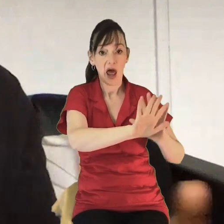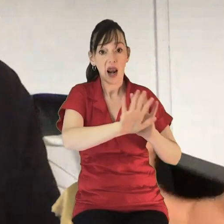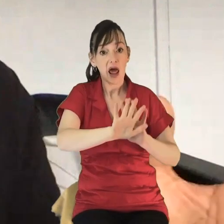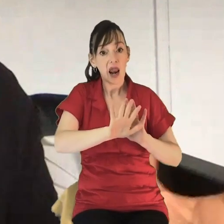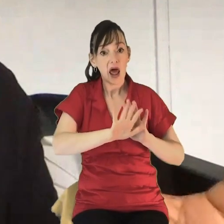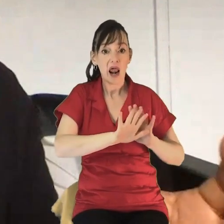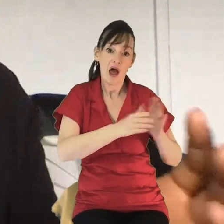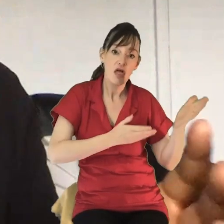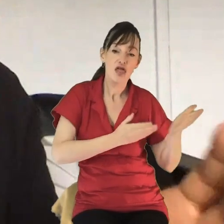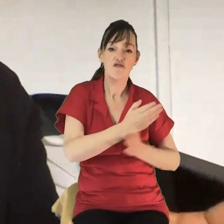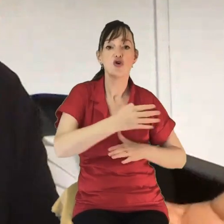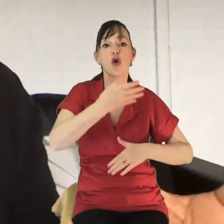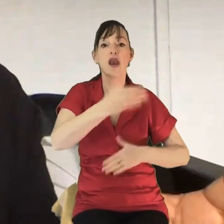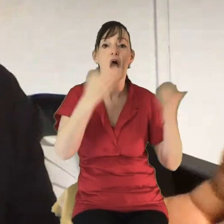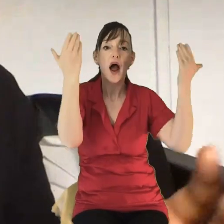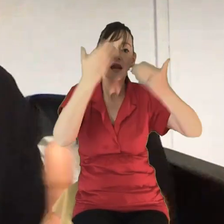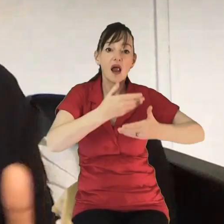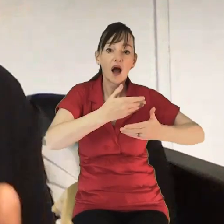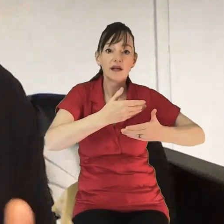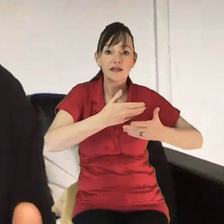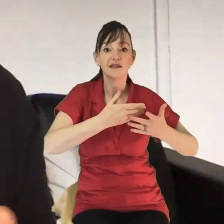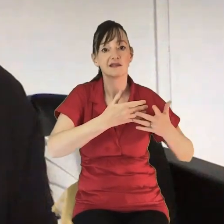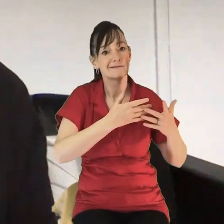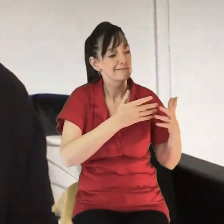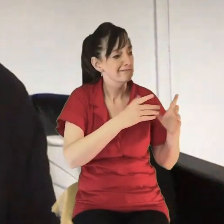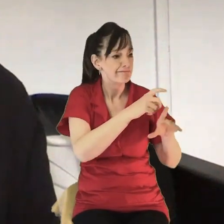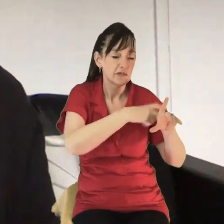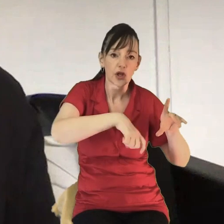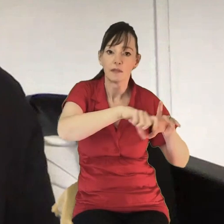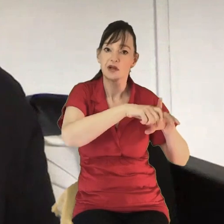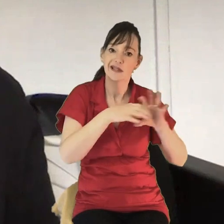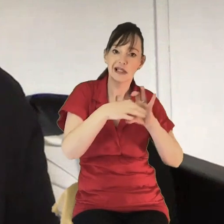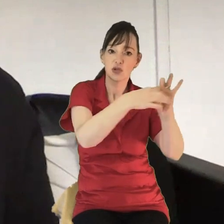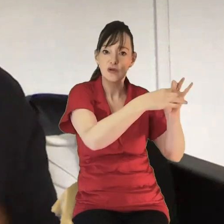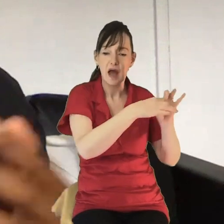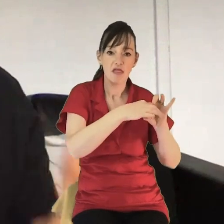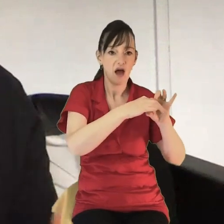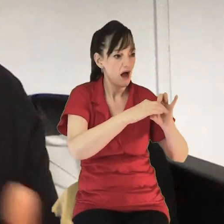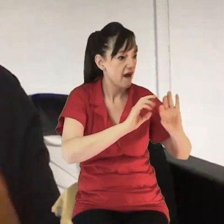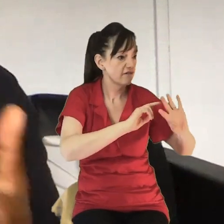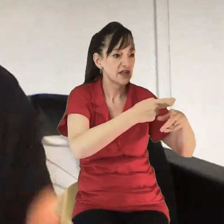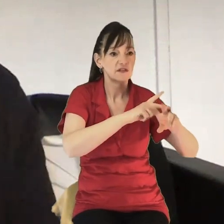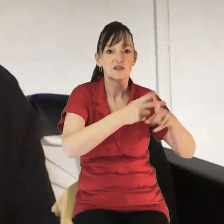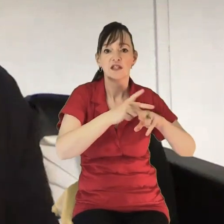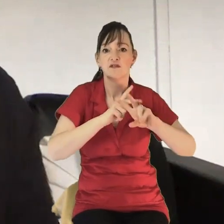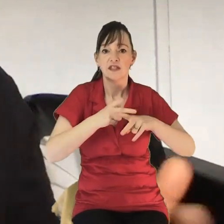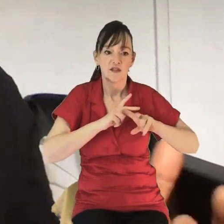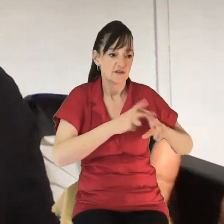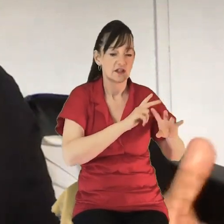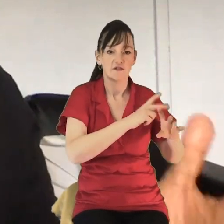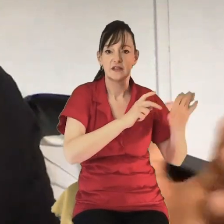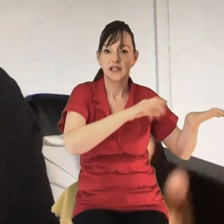carry on typically for Nine Nights, but often right up until the funeral. And in that time, there's support, there's prayers,